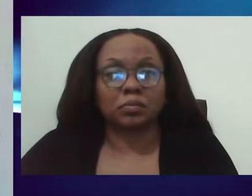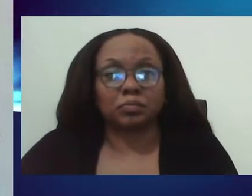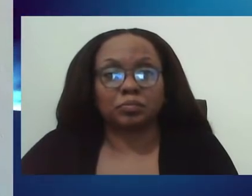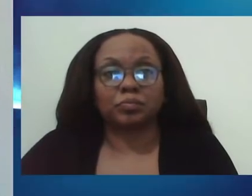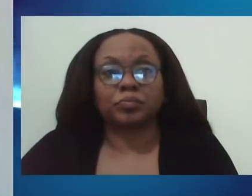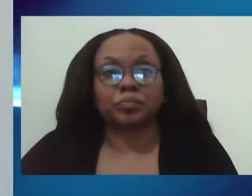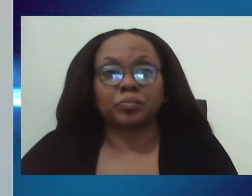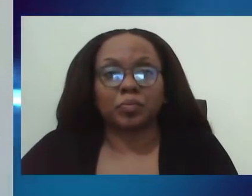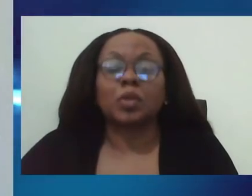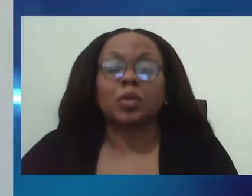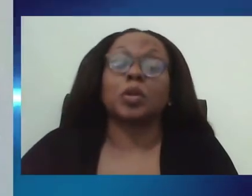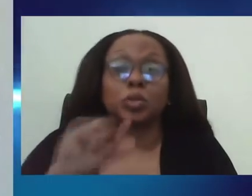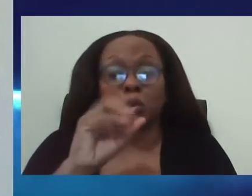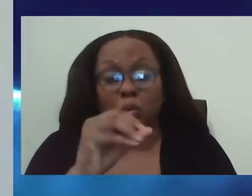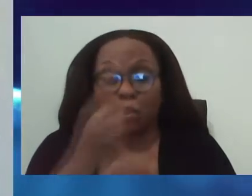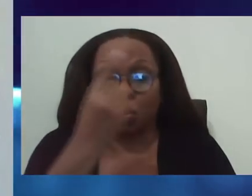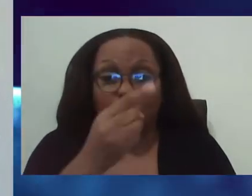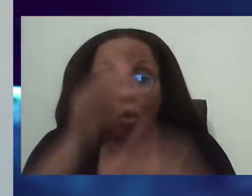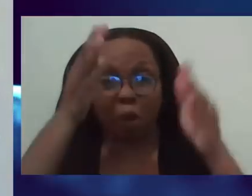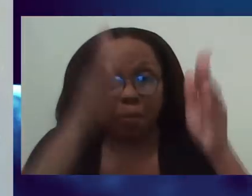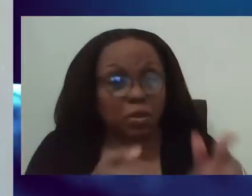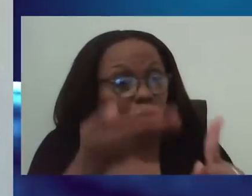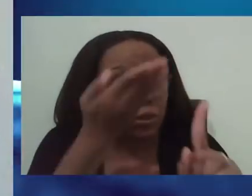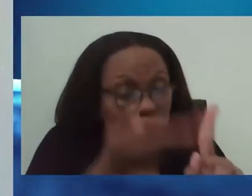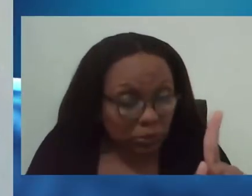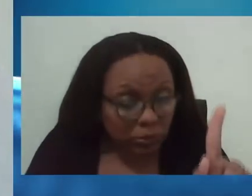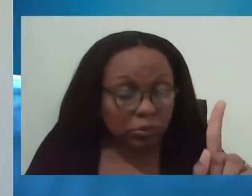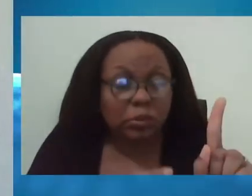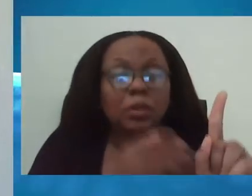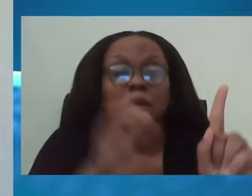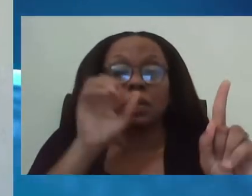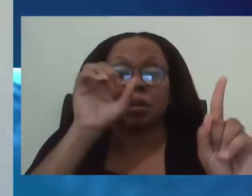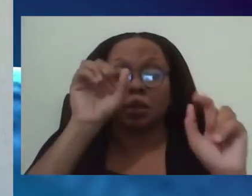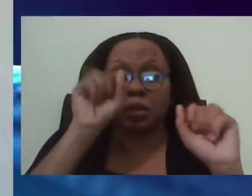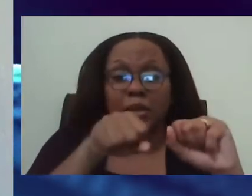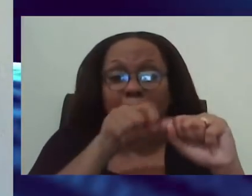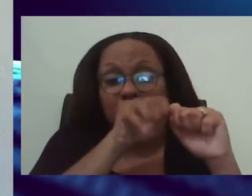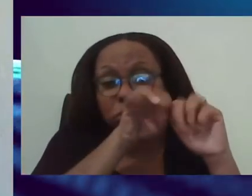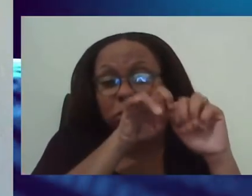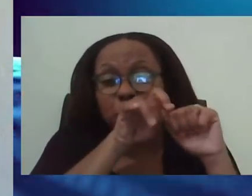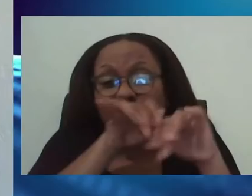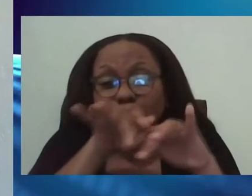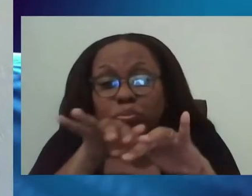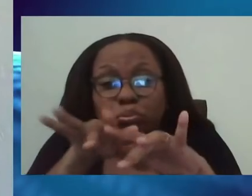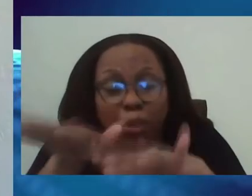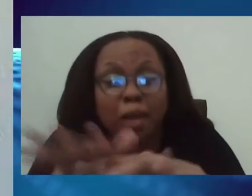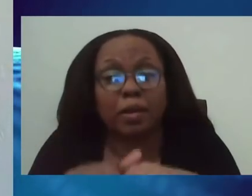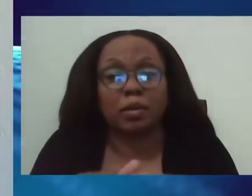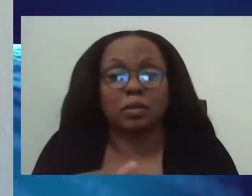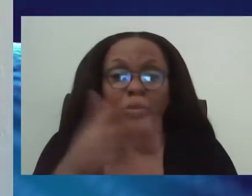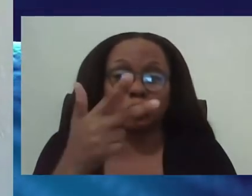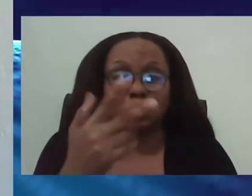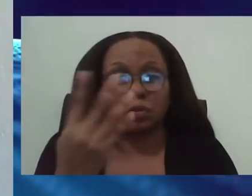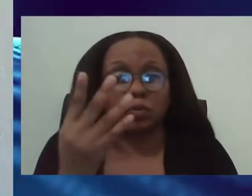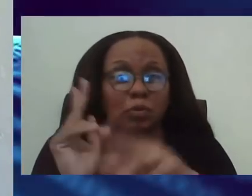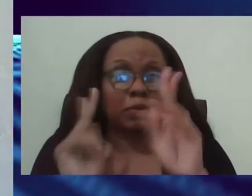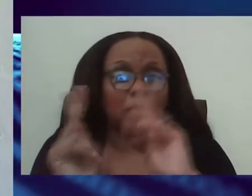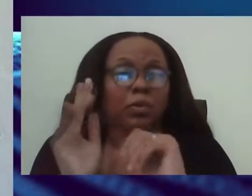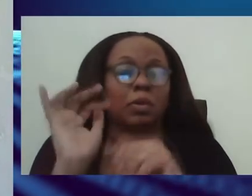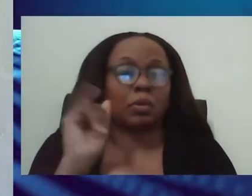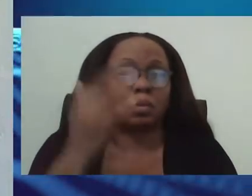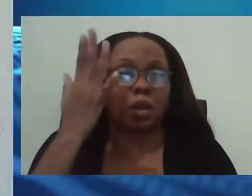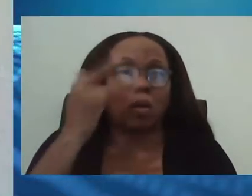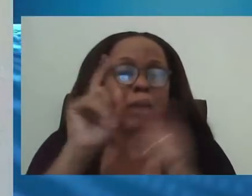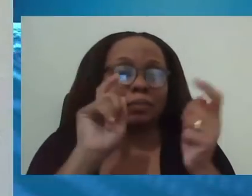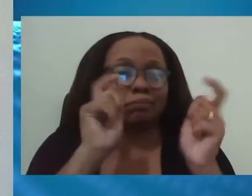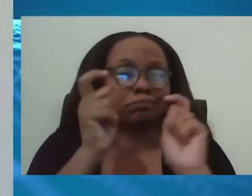to three to four cases. So we, we do percentage and we go 3.5 or four cases, depending on what is happening in the country. Right? So that's why it, it changes.